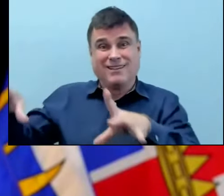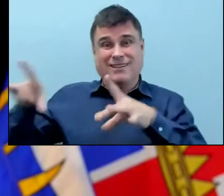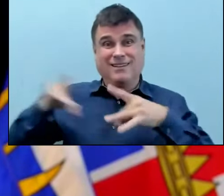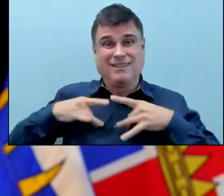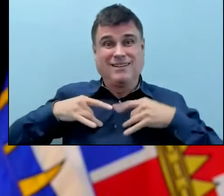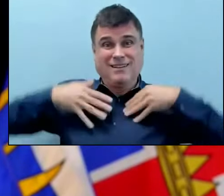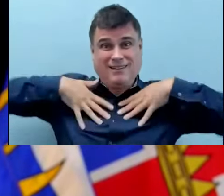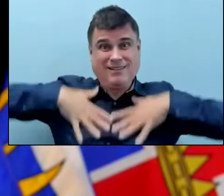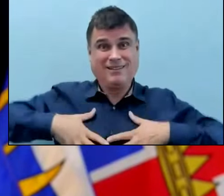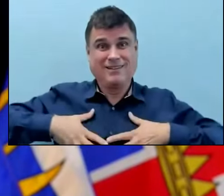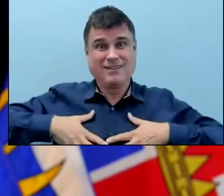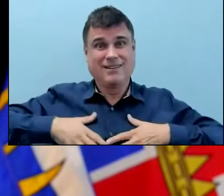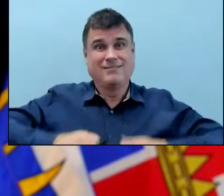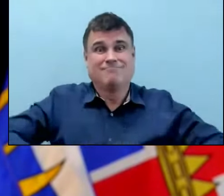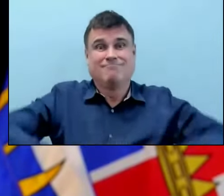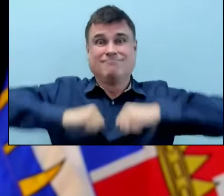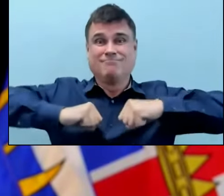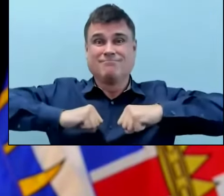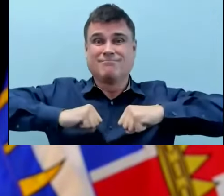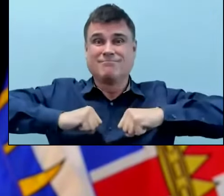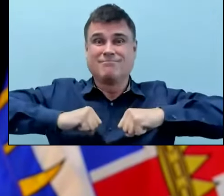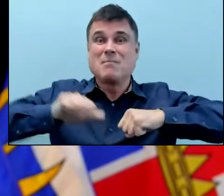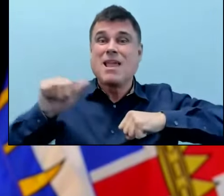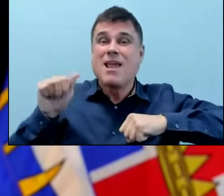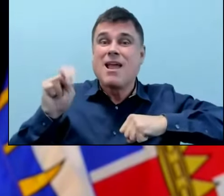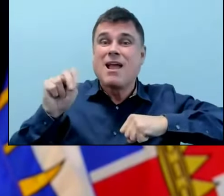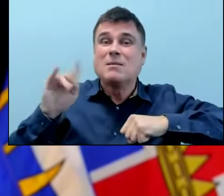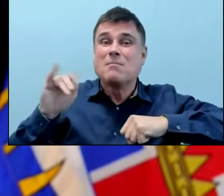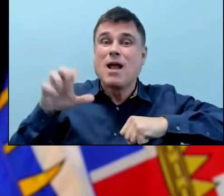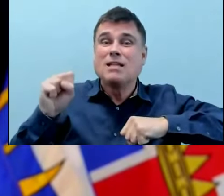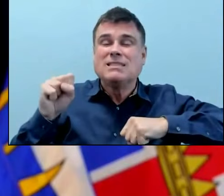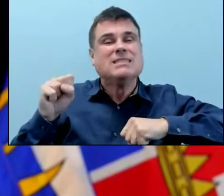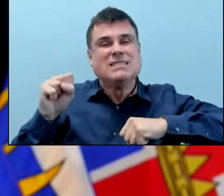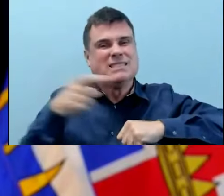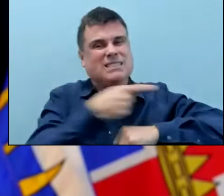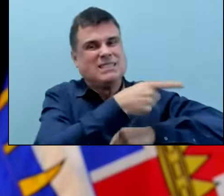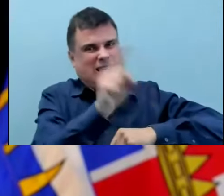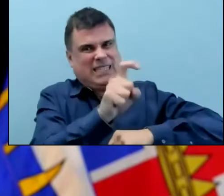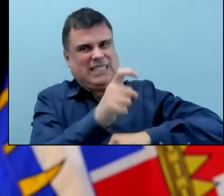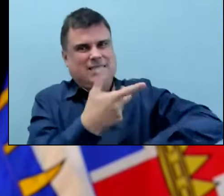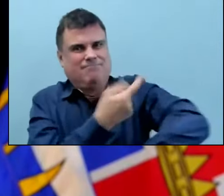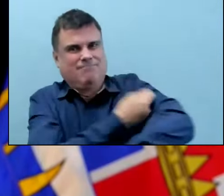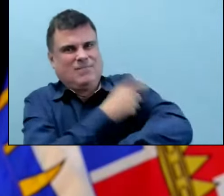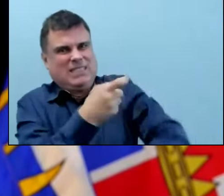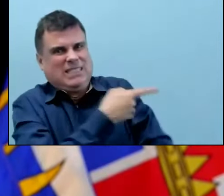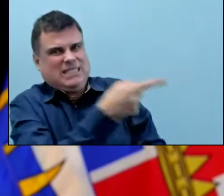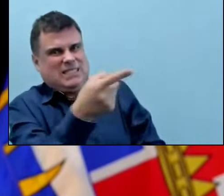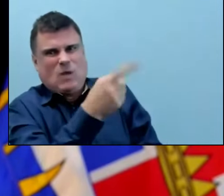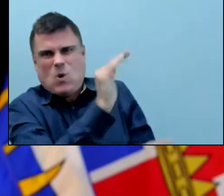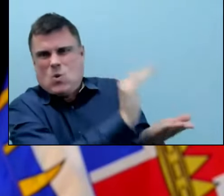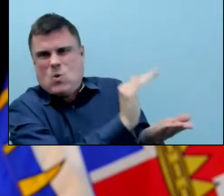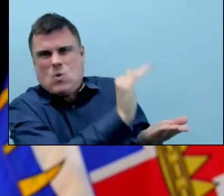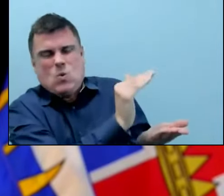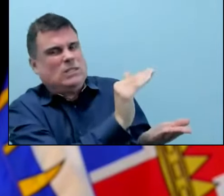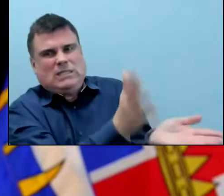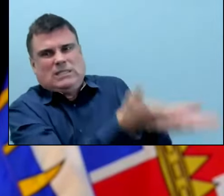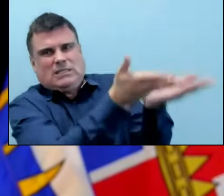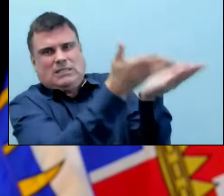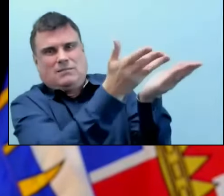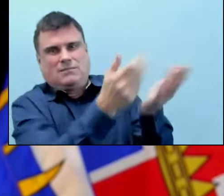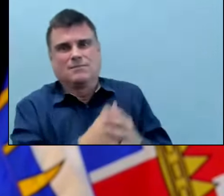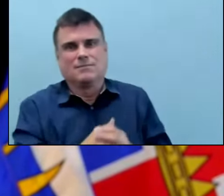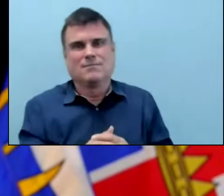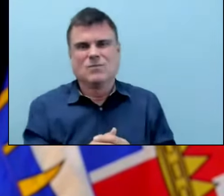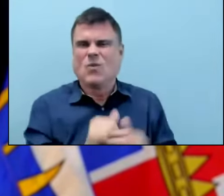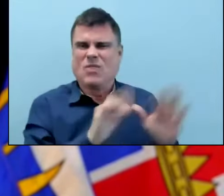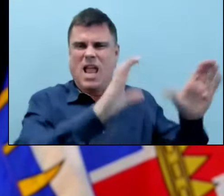is from vaccination and that we've done a good job of protecting them from infection. So that's the group of people where